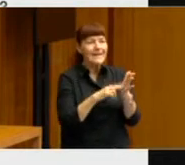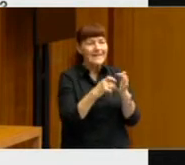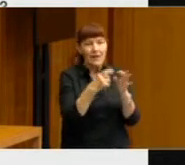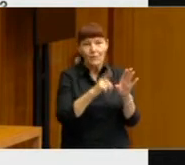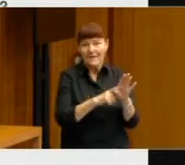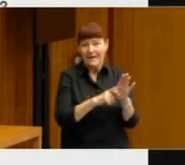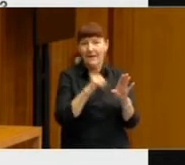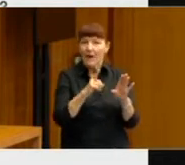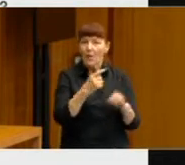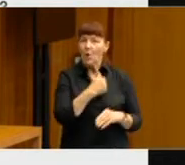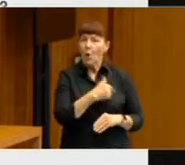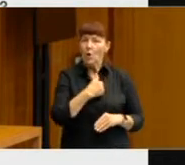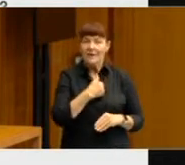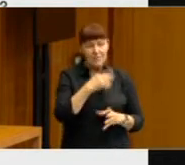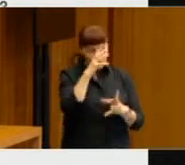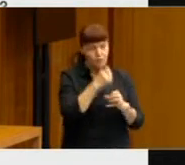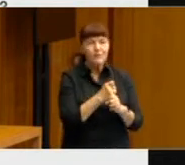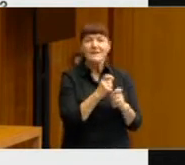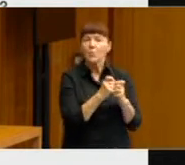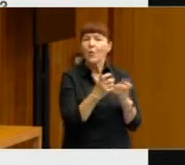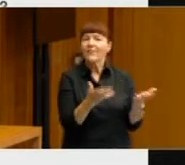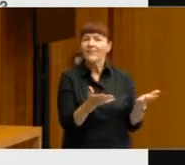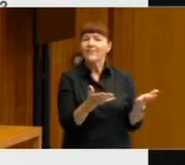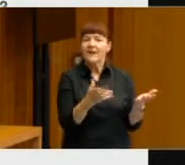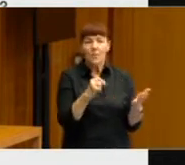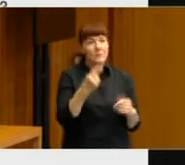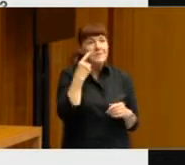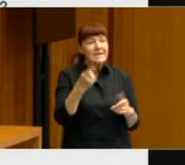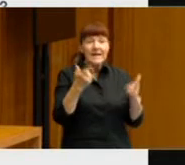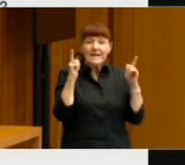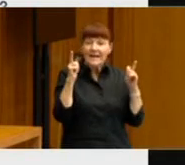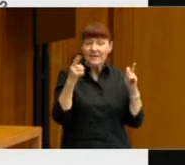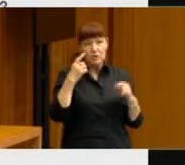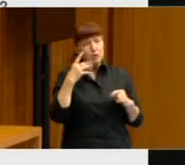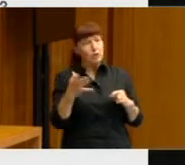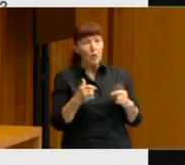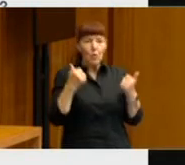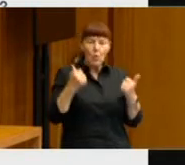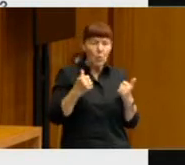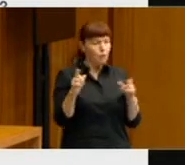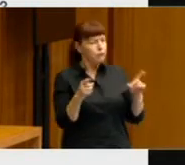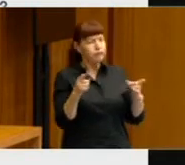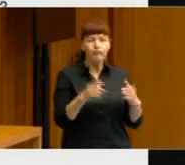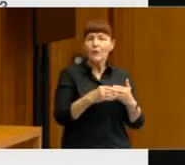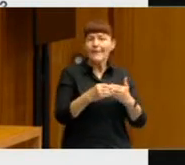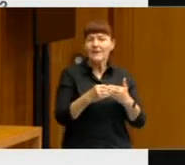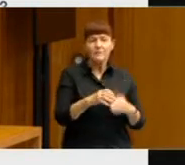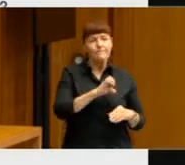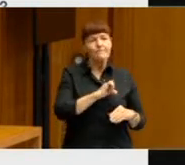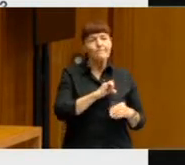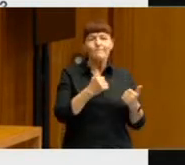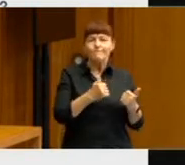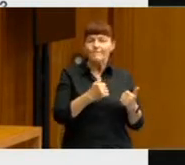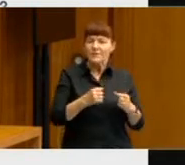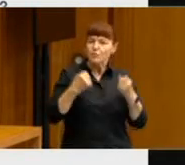they're looking for leaders who are trustworthy, and they want to see leaders who exhibit leadership. So they want people who exhibit strength,